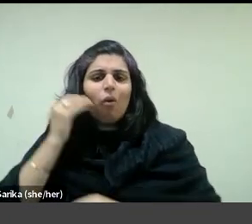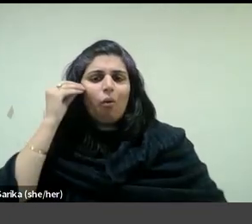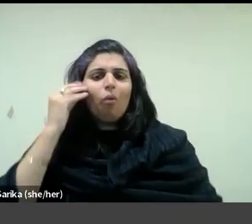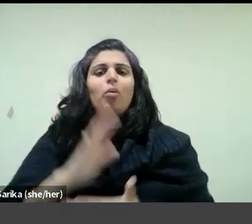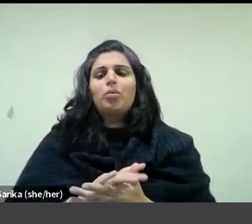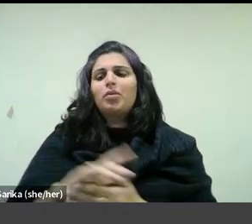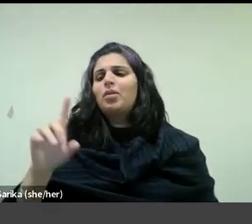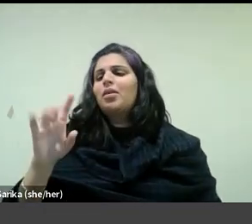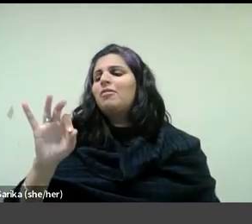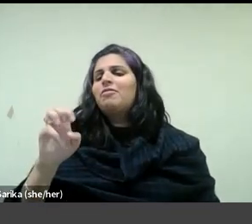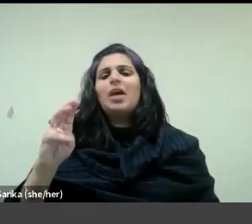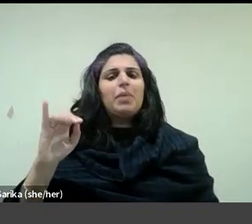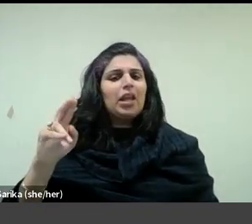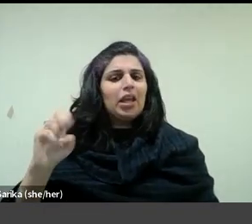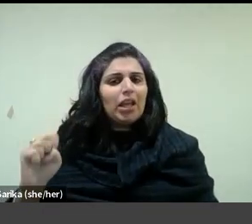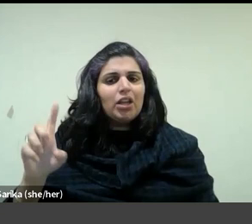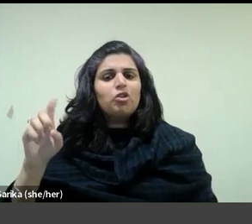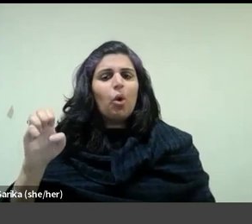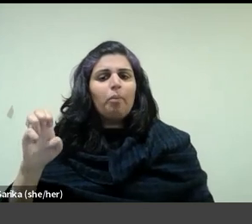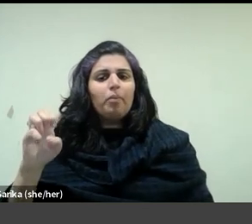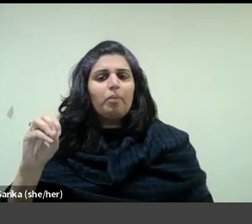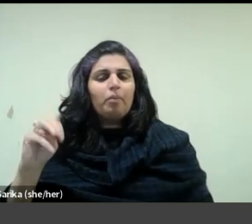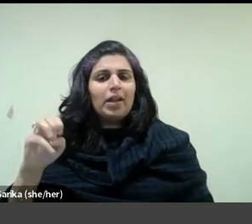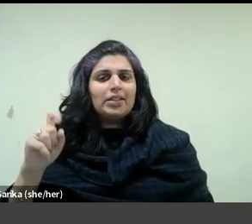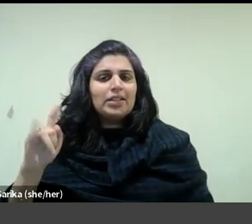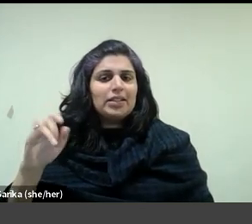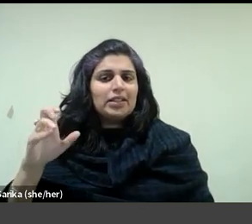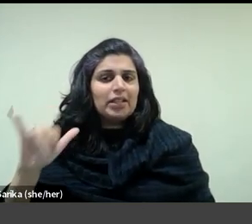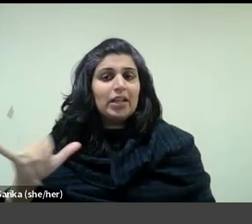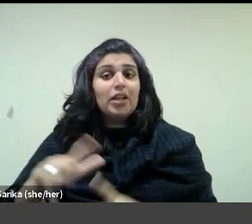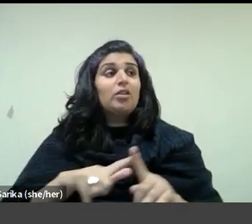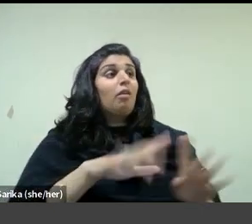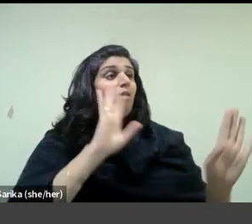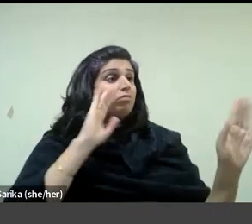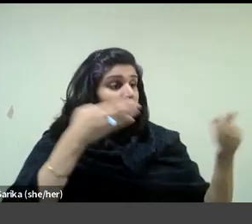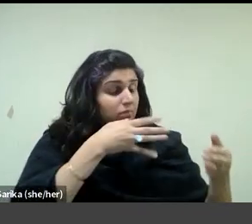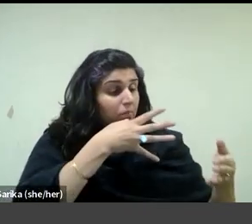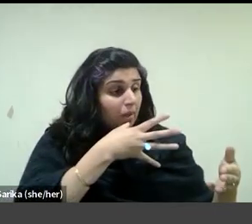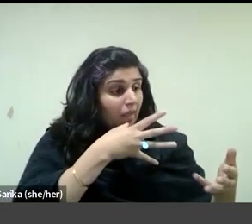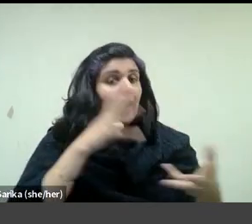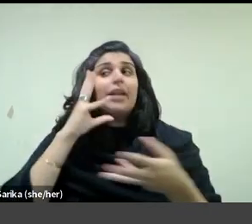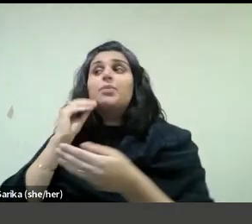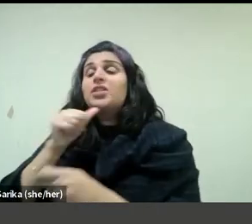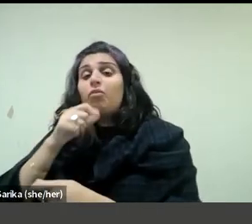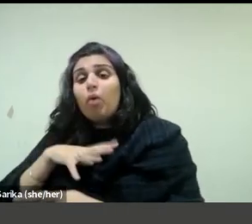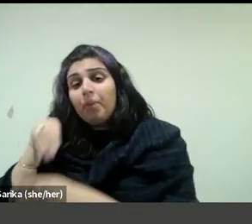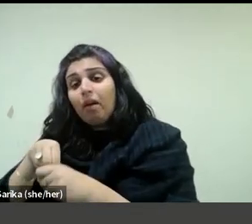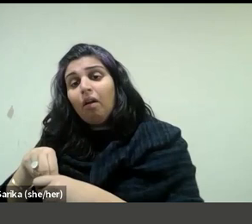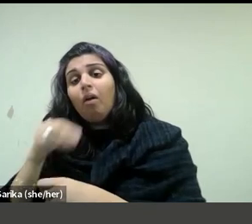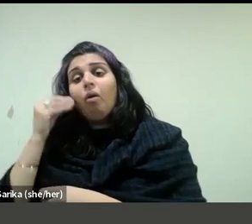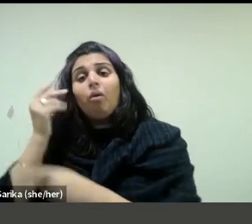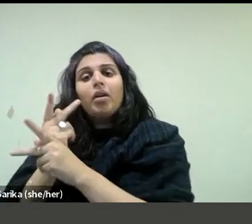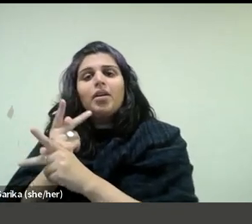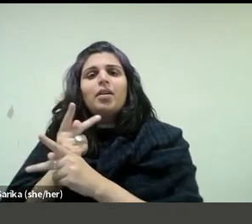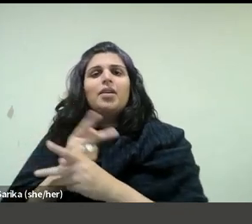devotion to his mother and painterly attention to women's experience of domestic life has jarred with stereotypes of